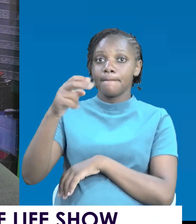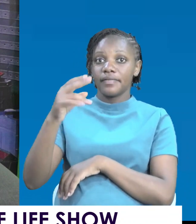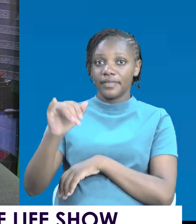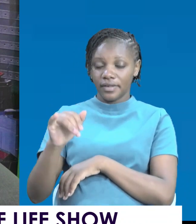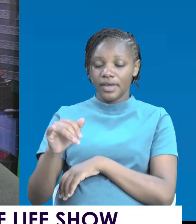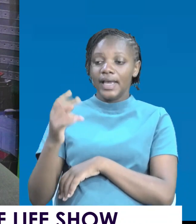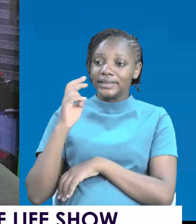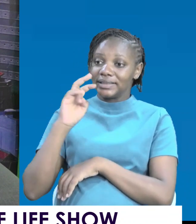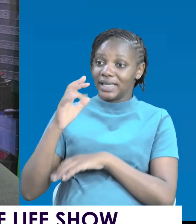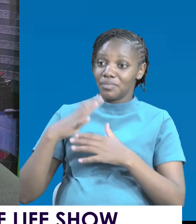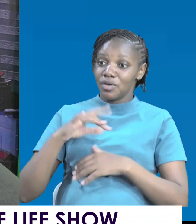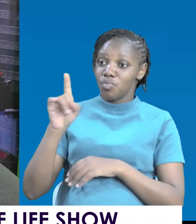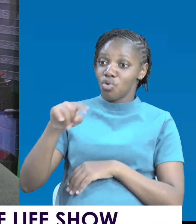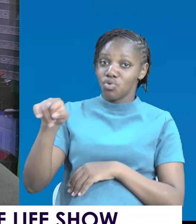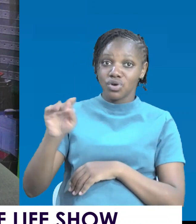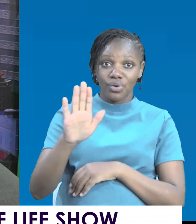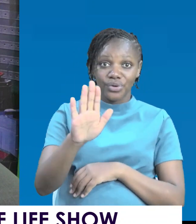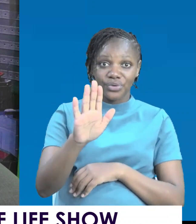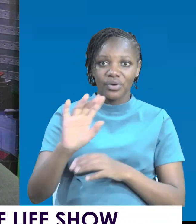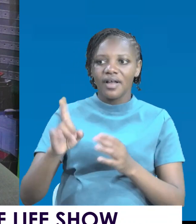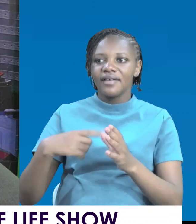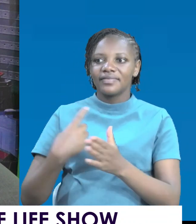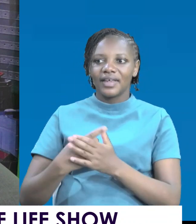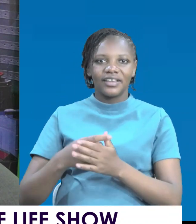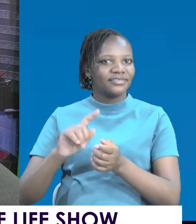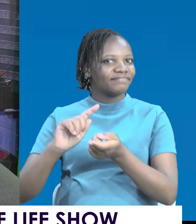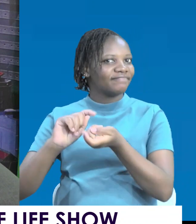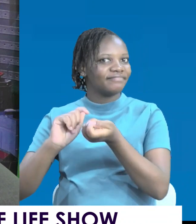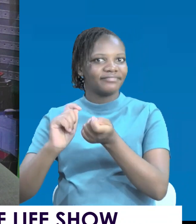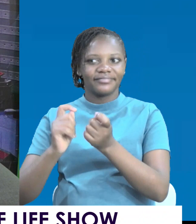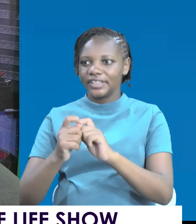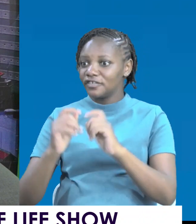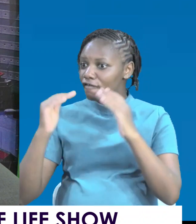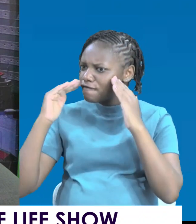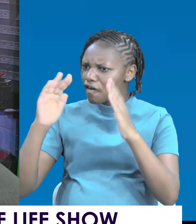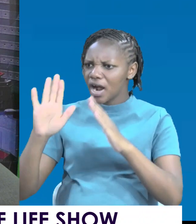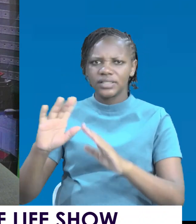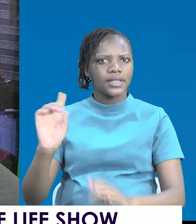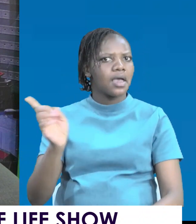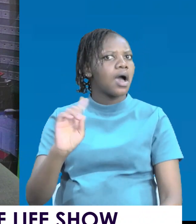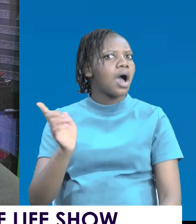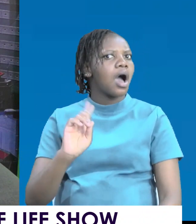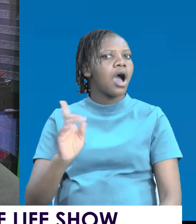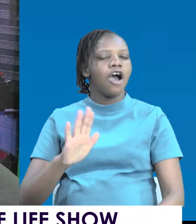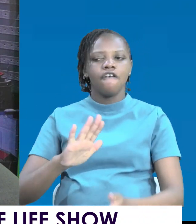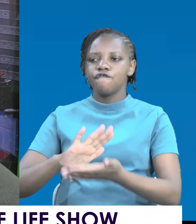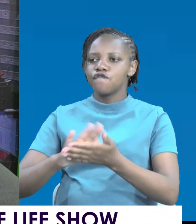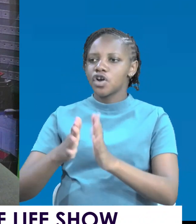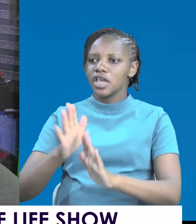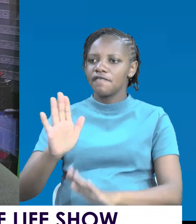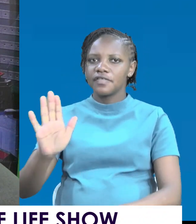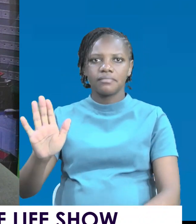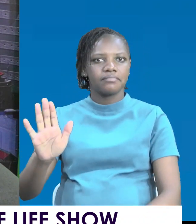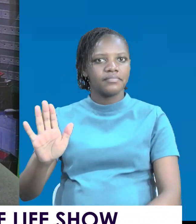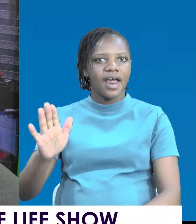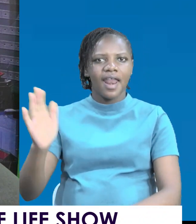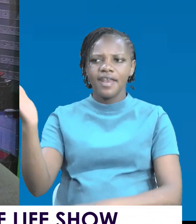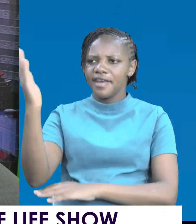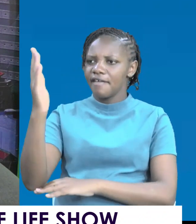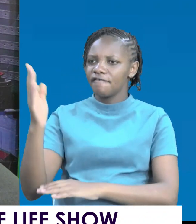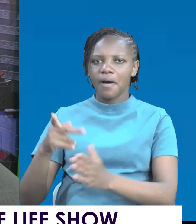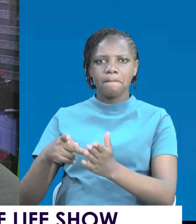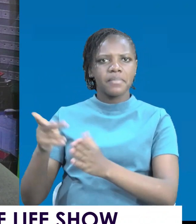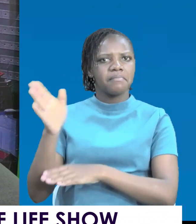wrong you and turning the other cheek. There is power in that. Never in vengeance. Always